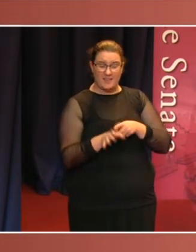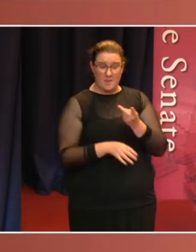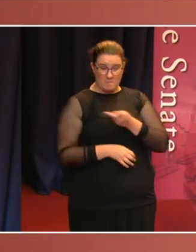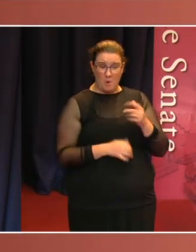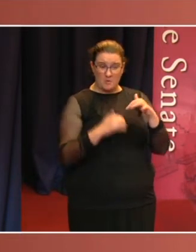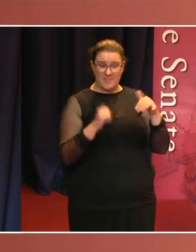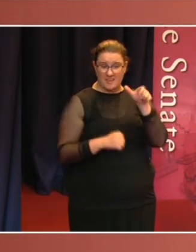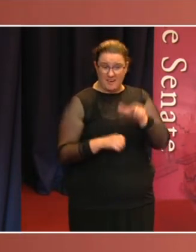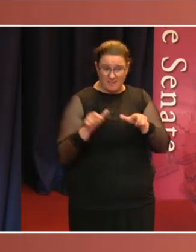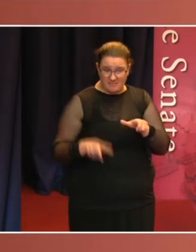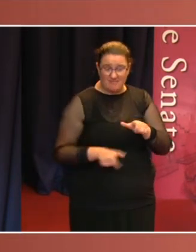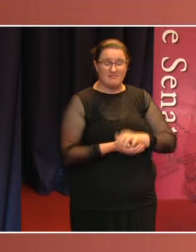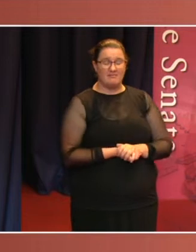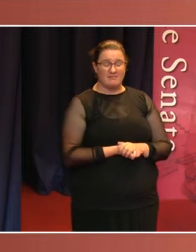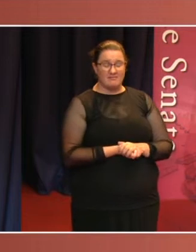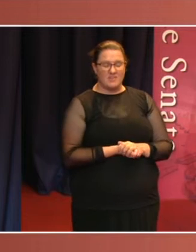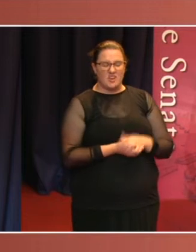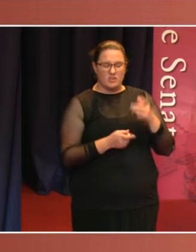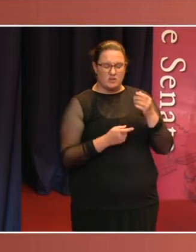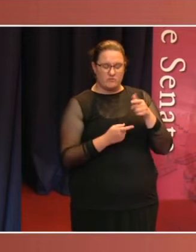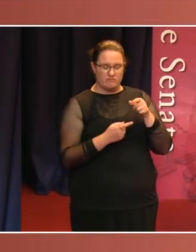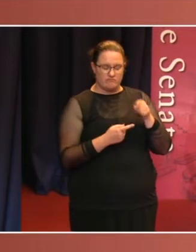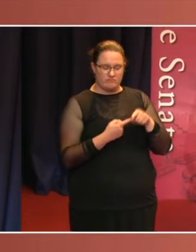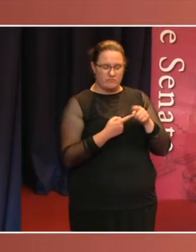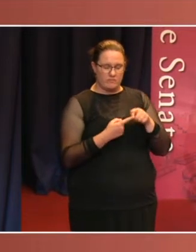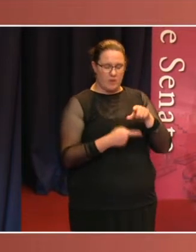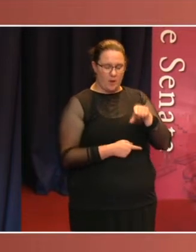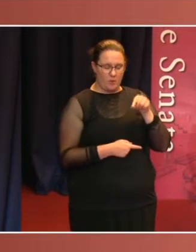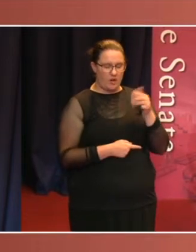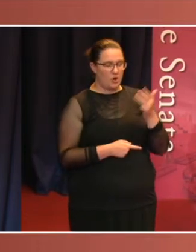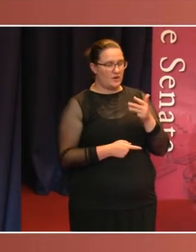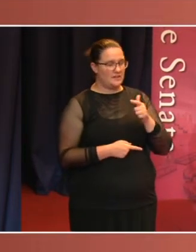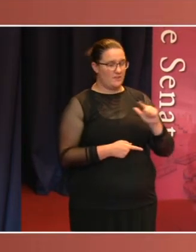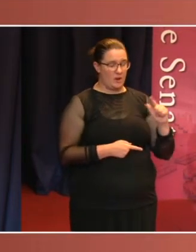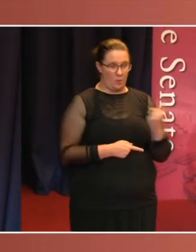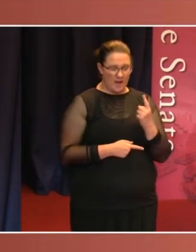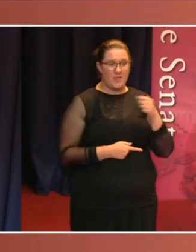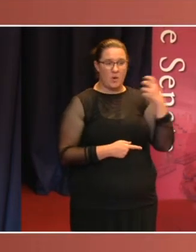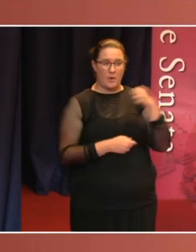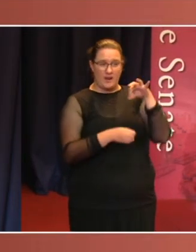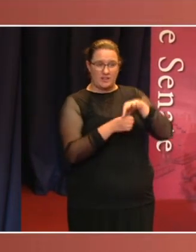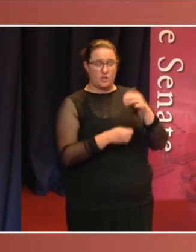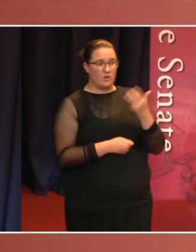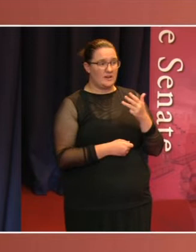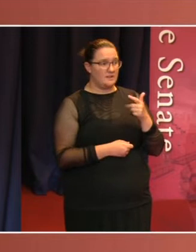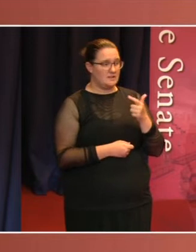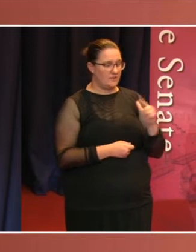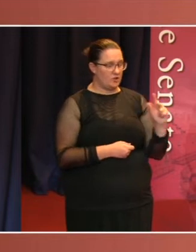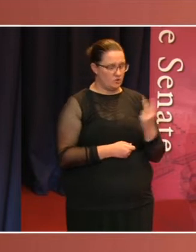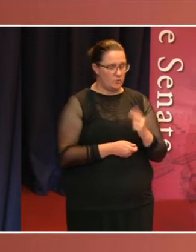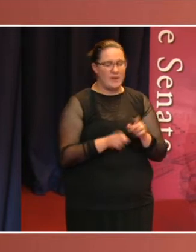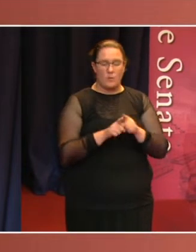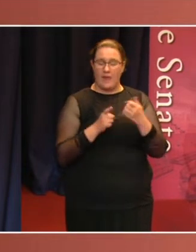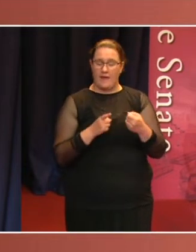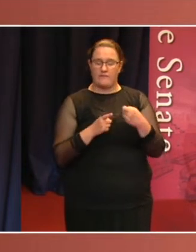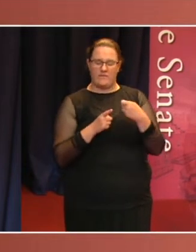and won an election in his own right in 1972. Thirty-eight years before an Indigenous Australian, Minister Ken